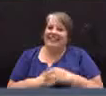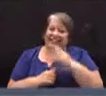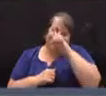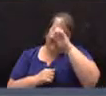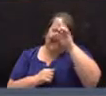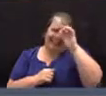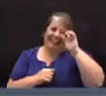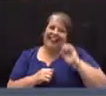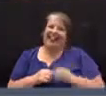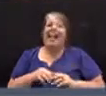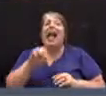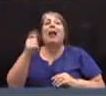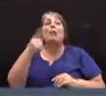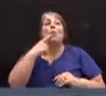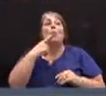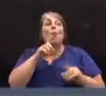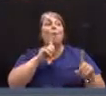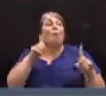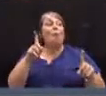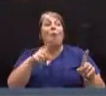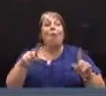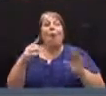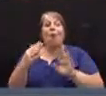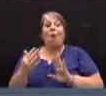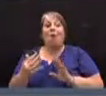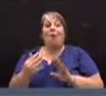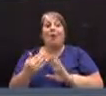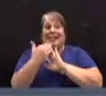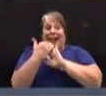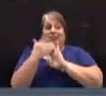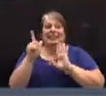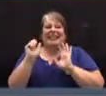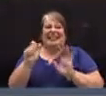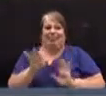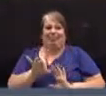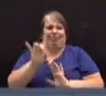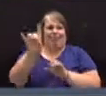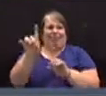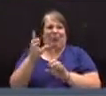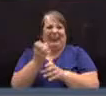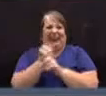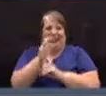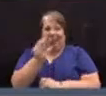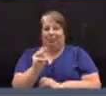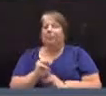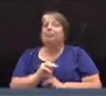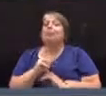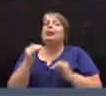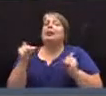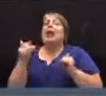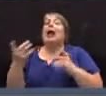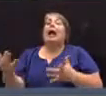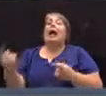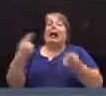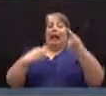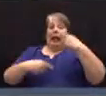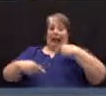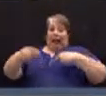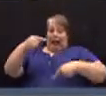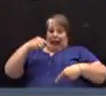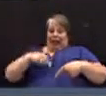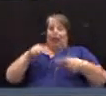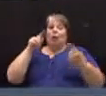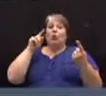Anyone that ordered a sandwich at your convenience, you can pick them up. We now return to the